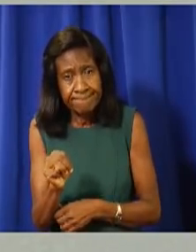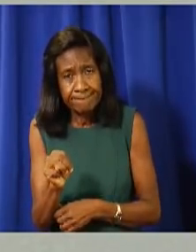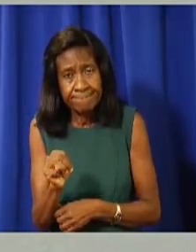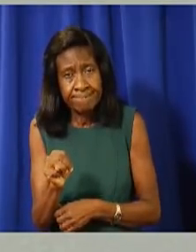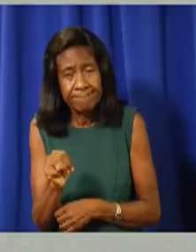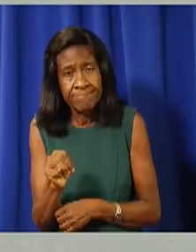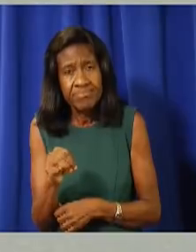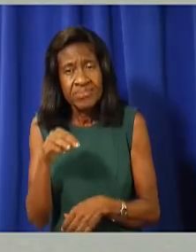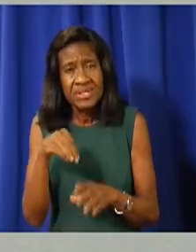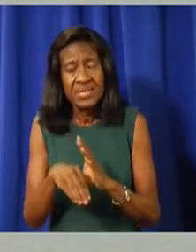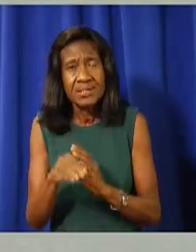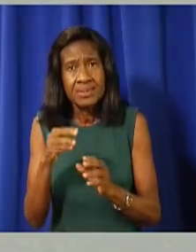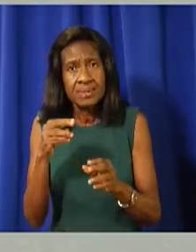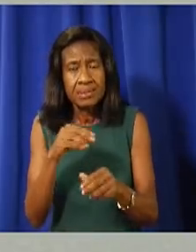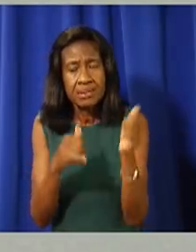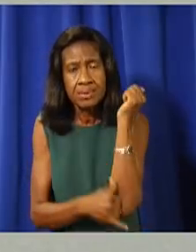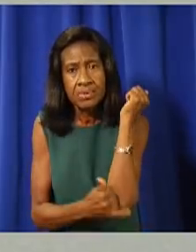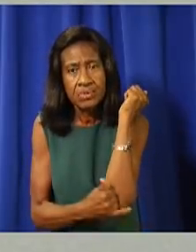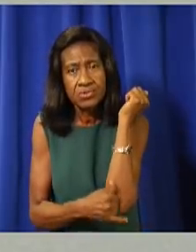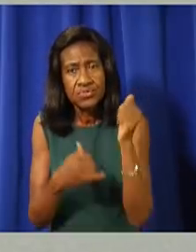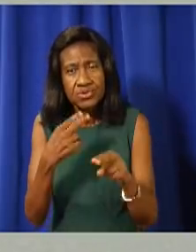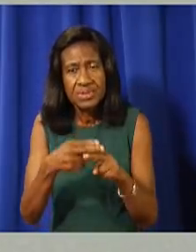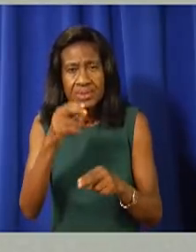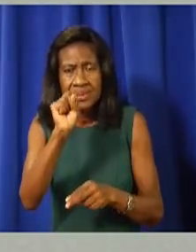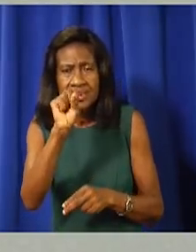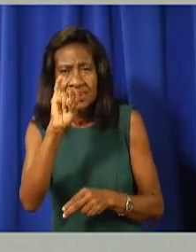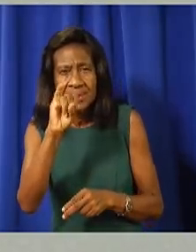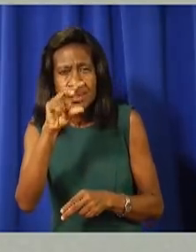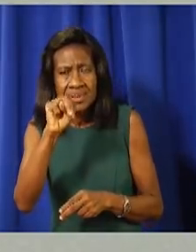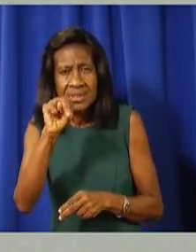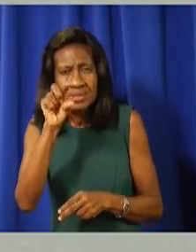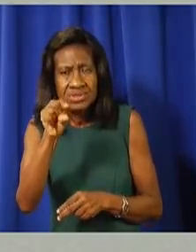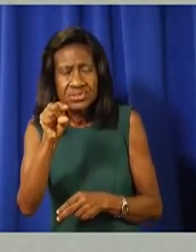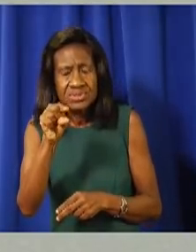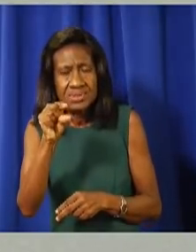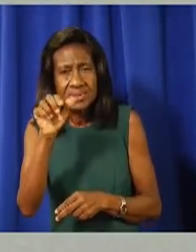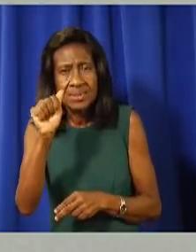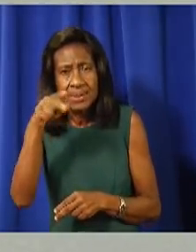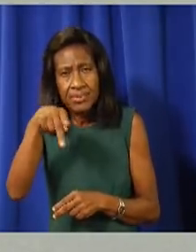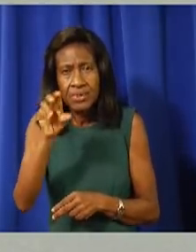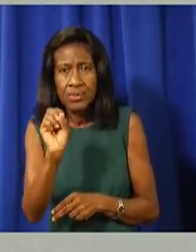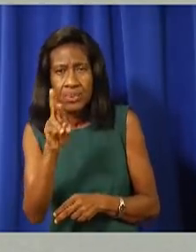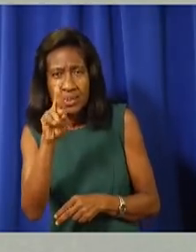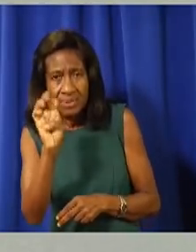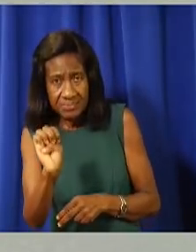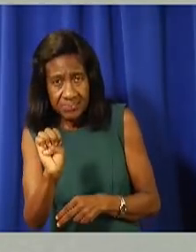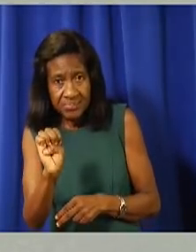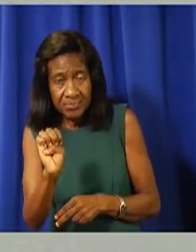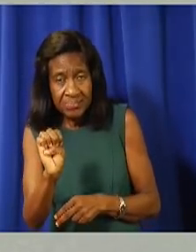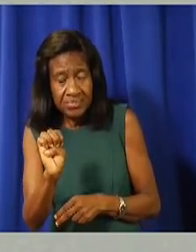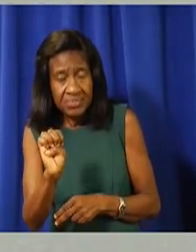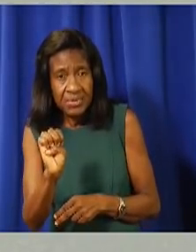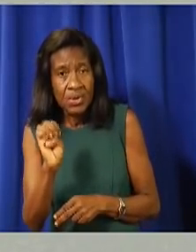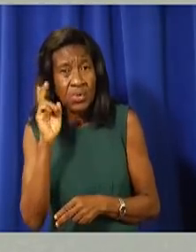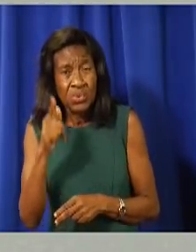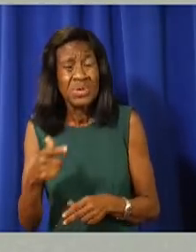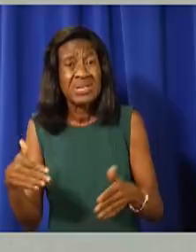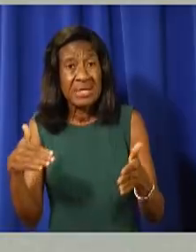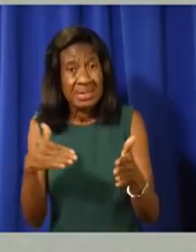In Singapore, the government said Monday that it is contemplating reintroducing restrictions as COVID-19 cases